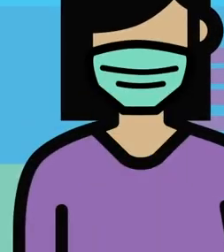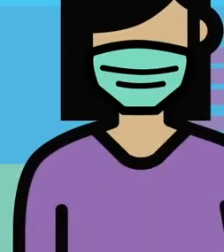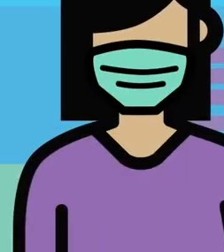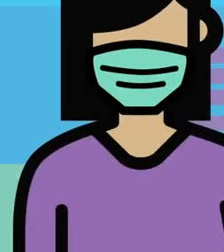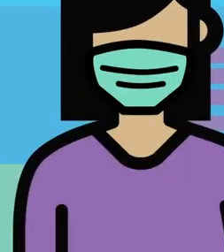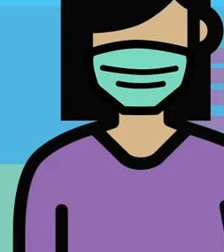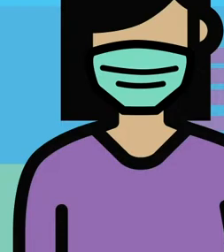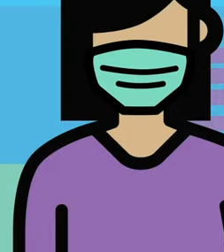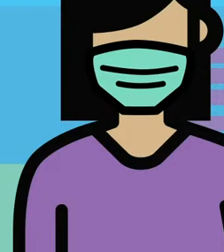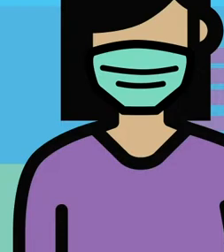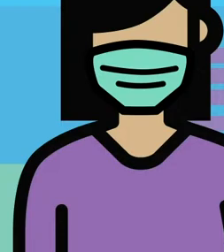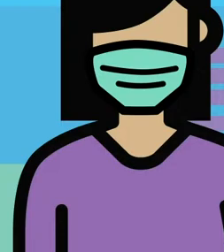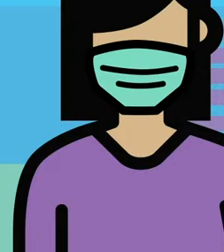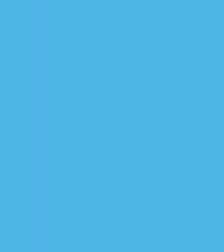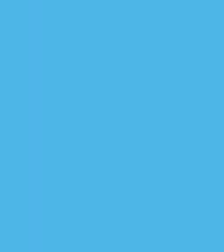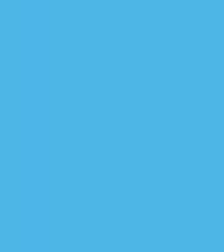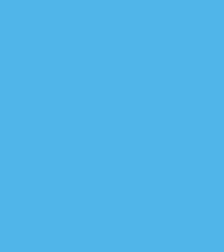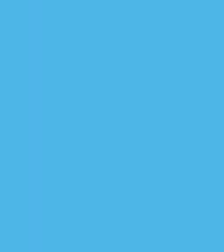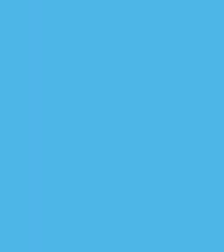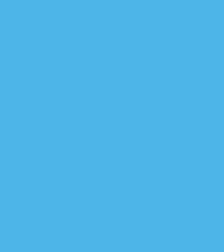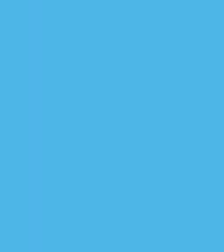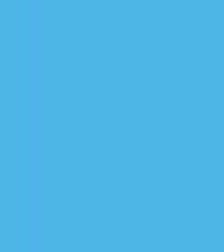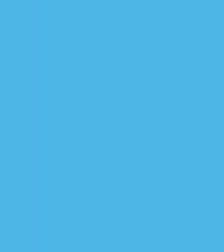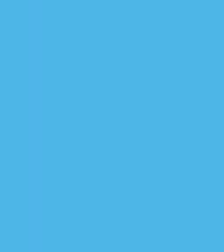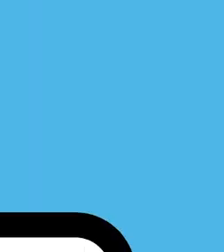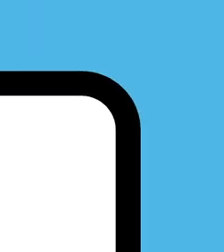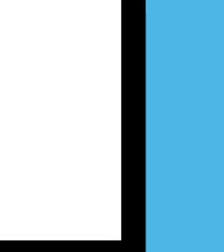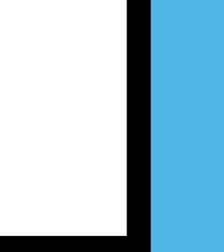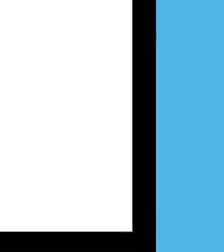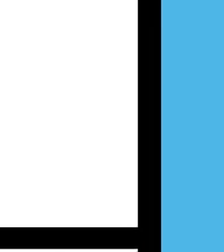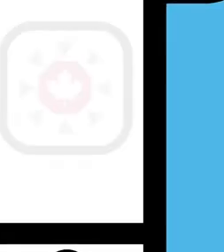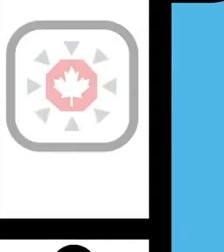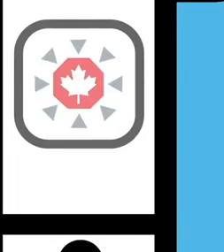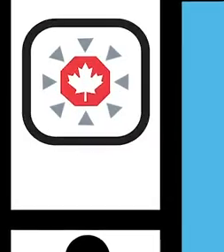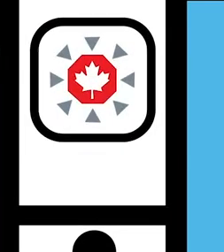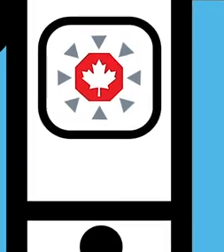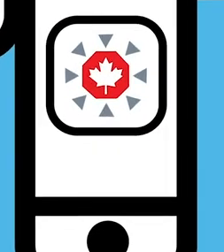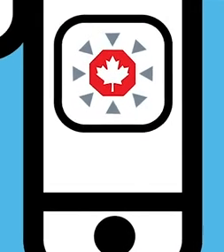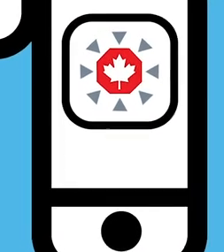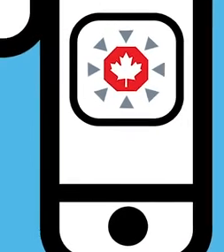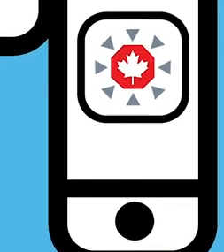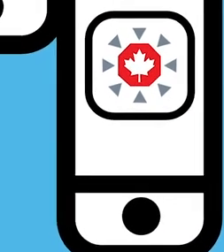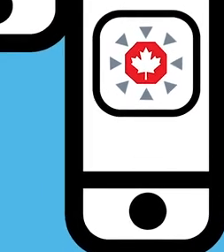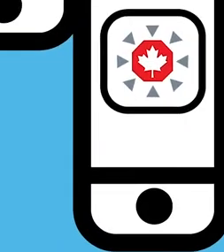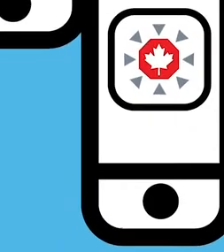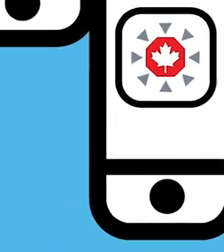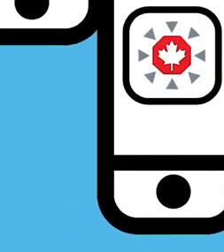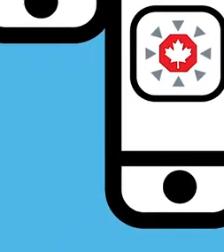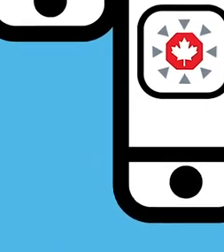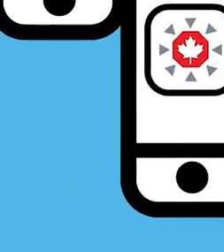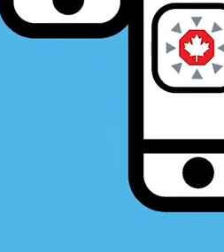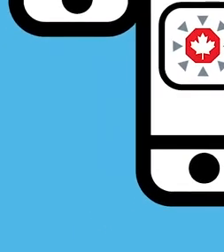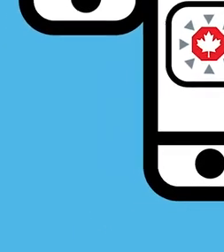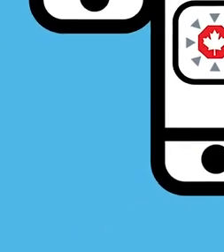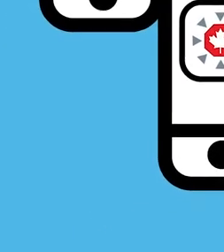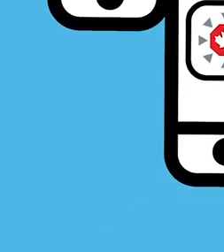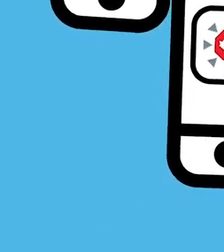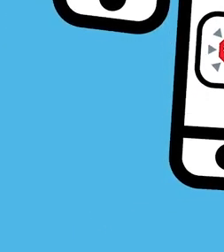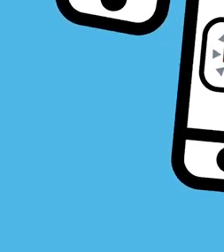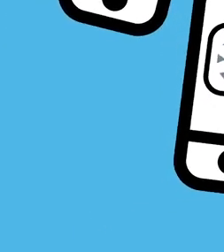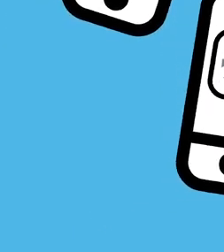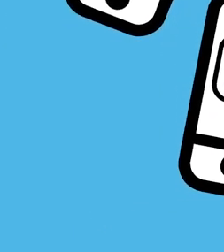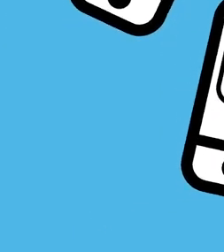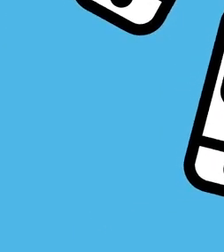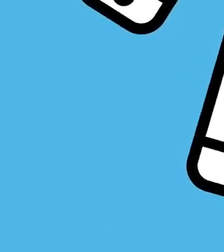when it's difficult to maintain physical distancing. You can do your part by downloading the app today and helping others use it too. The more people who